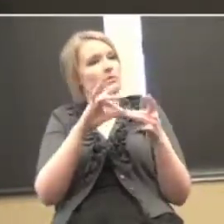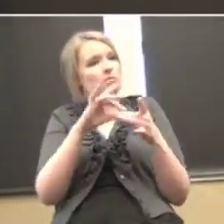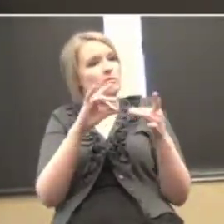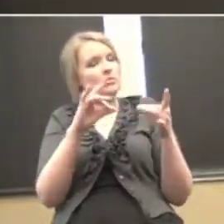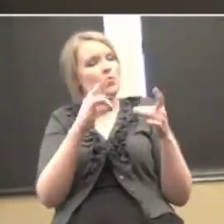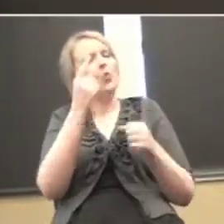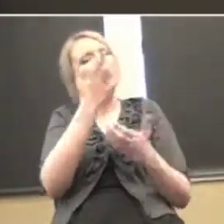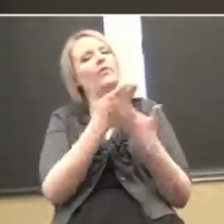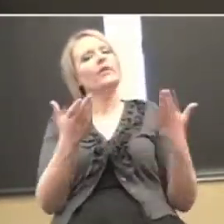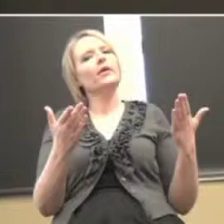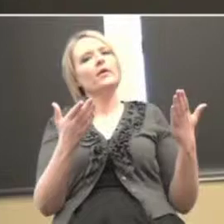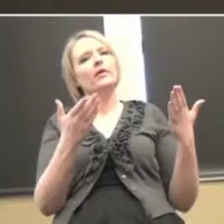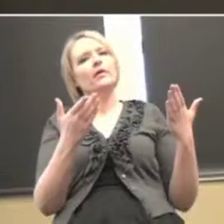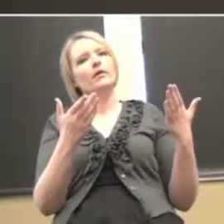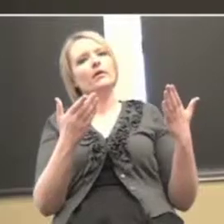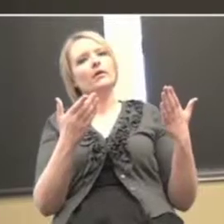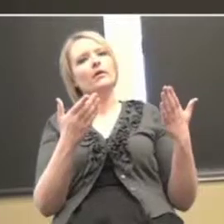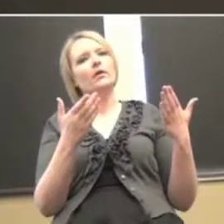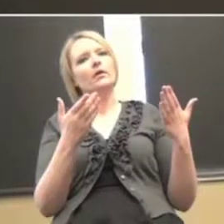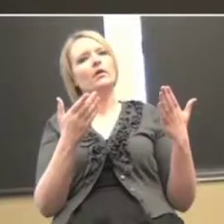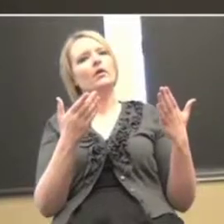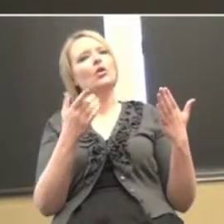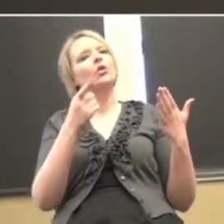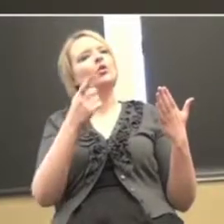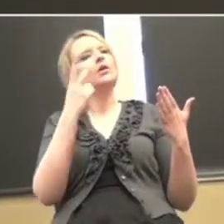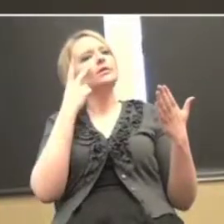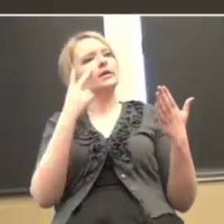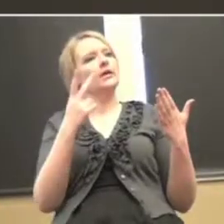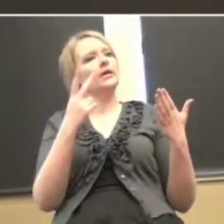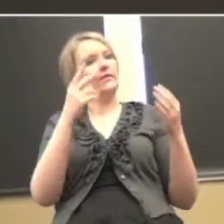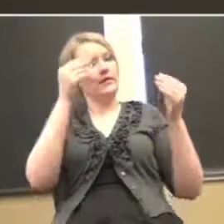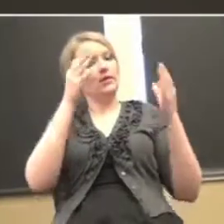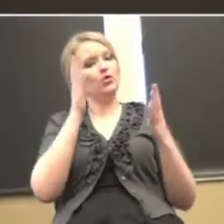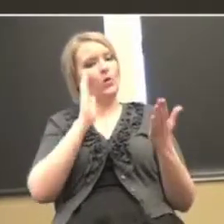One of the things that you may oftentimes see is that teachers praise academics